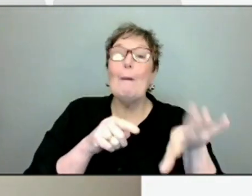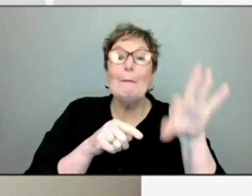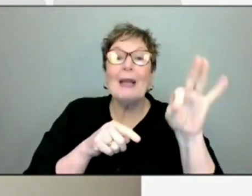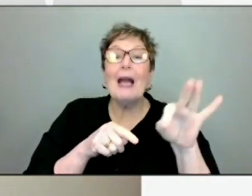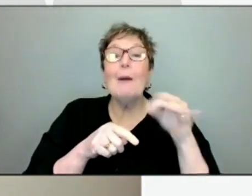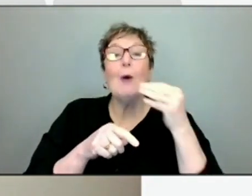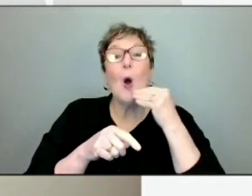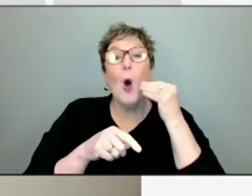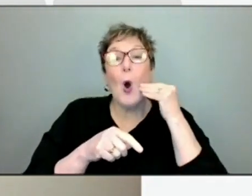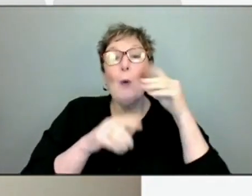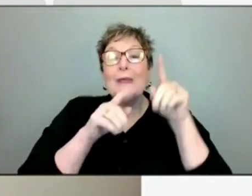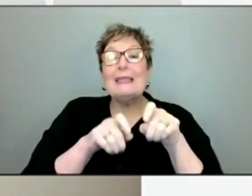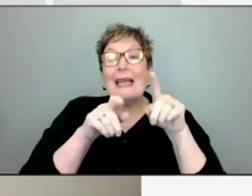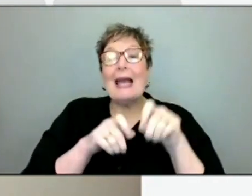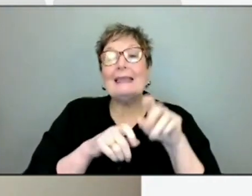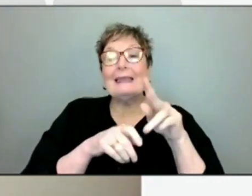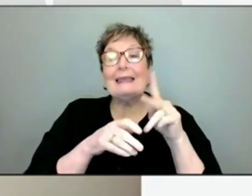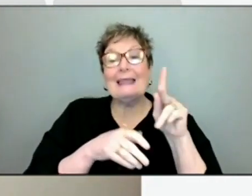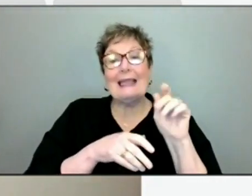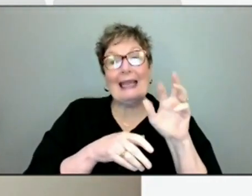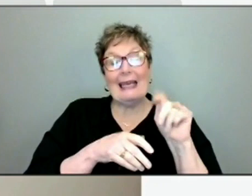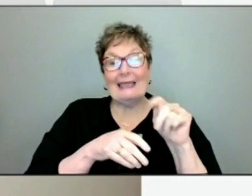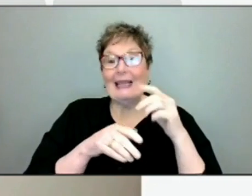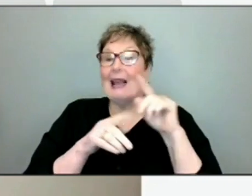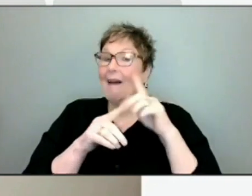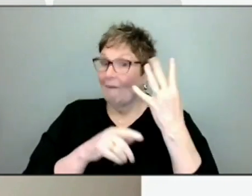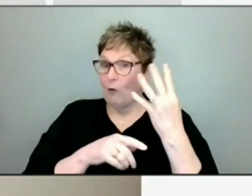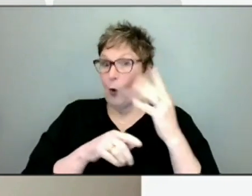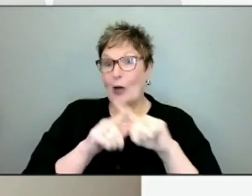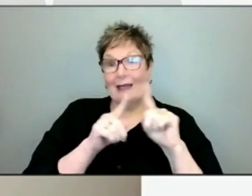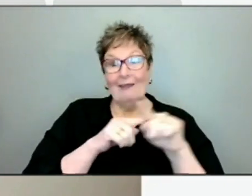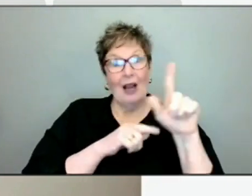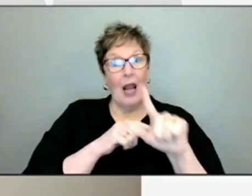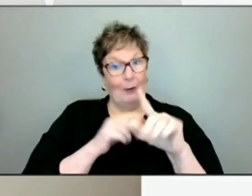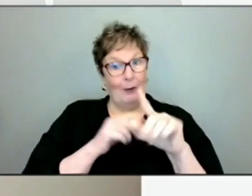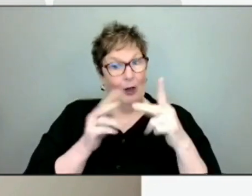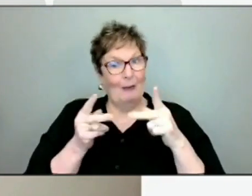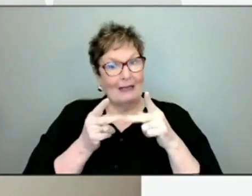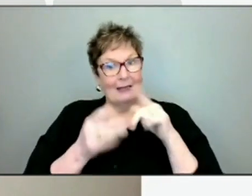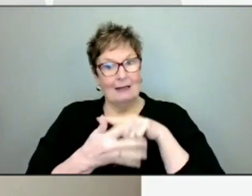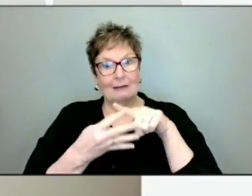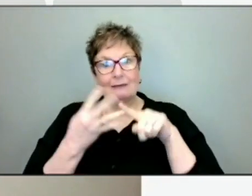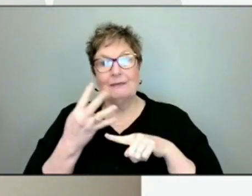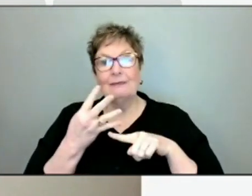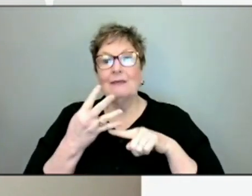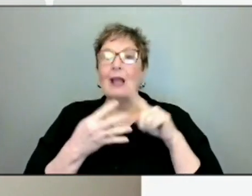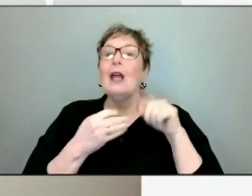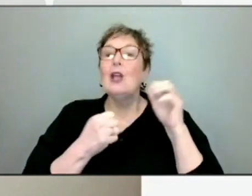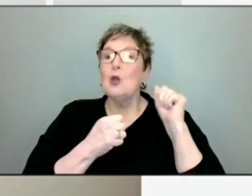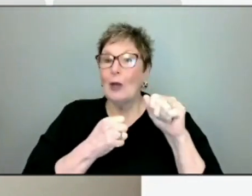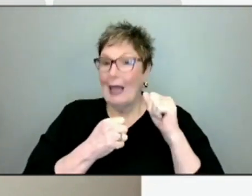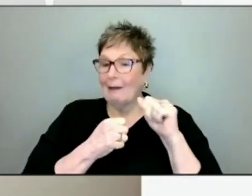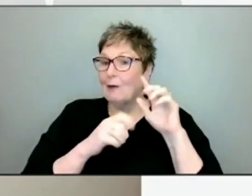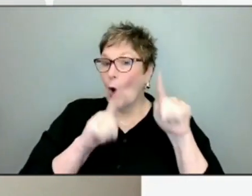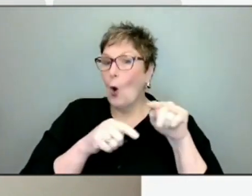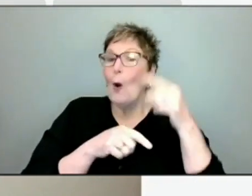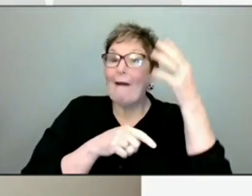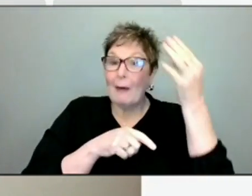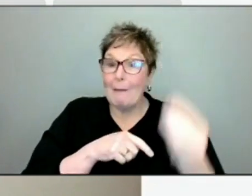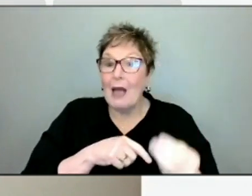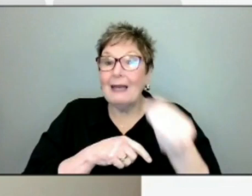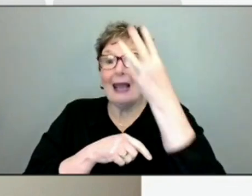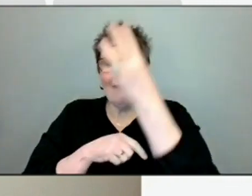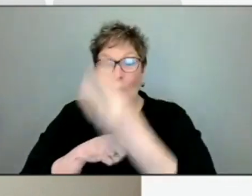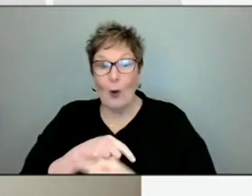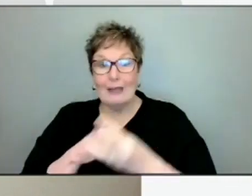through this program at four library branches here in Mecklenburg County. They will be available on Mondays and Wednesdays at